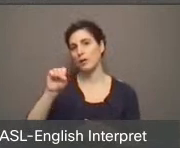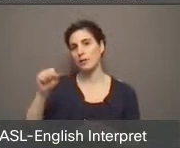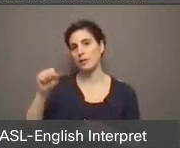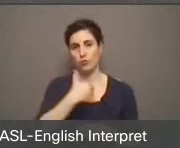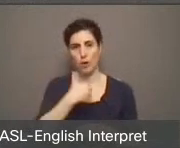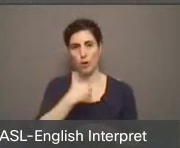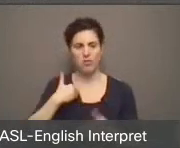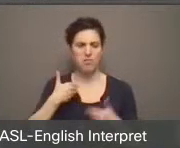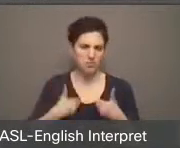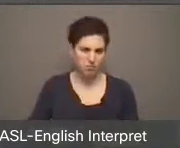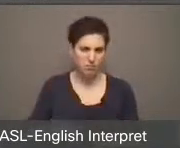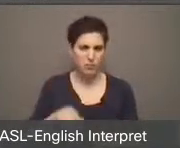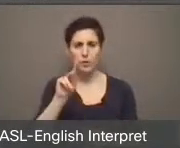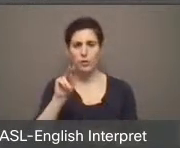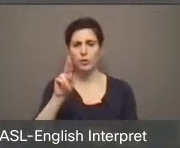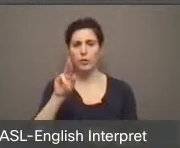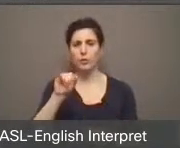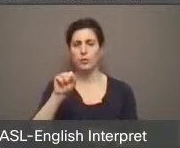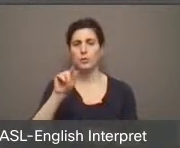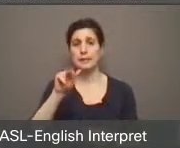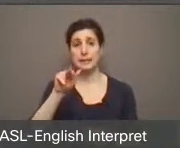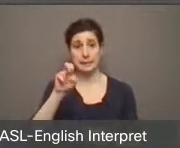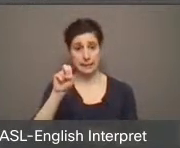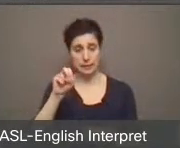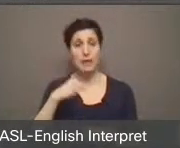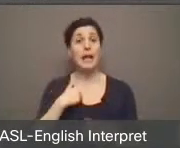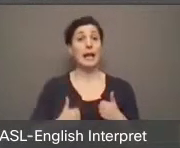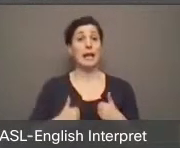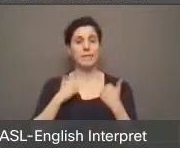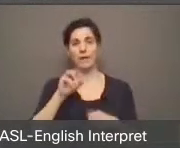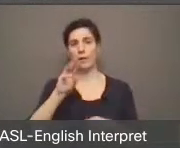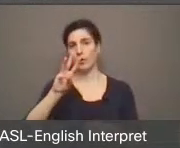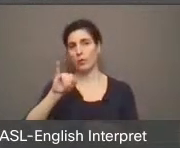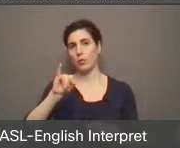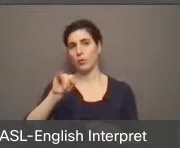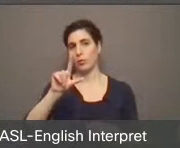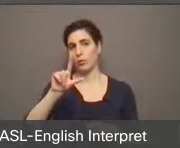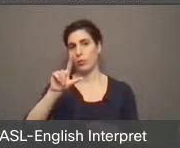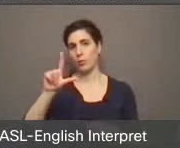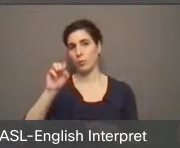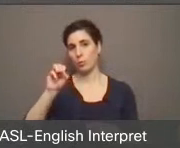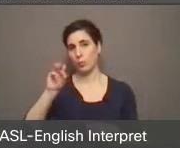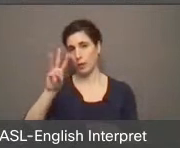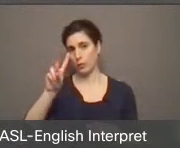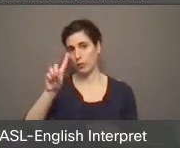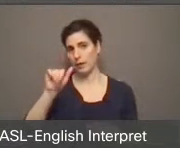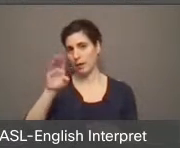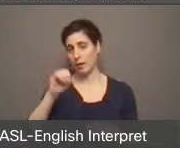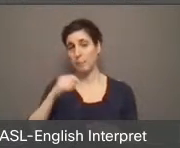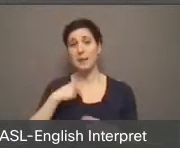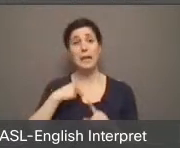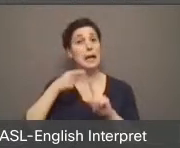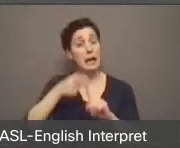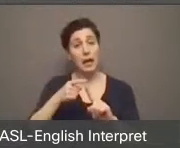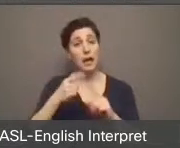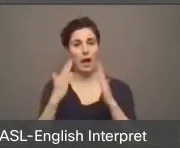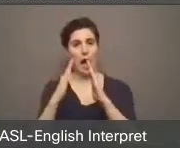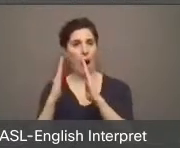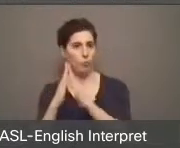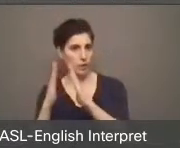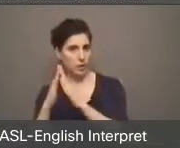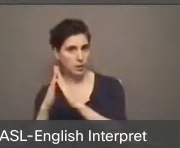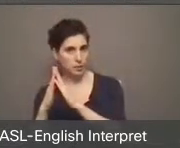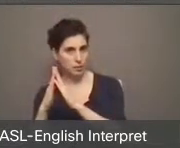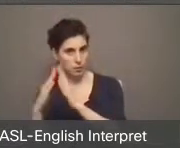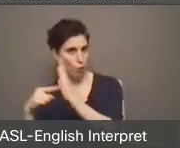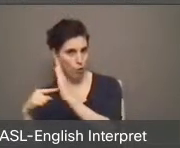I live in Willowdale. I'd like to speak with you on the matter of affordable housing and funding allocation to the police. A bit